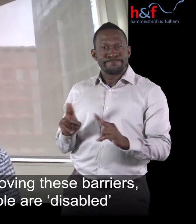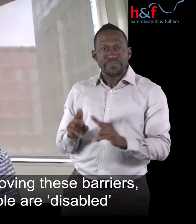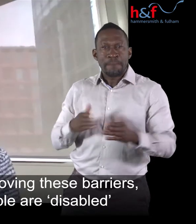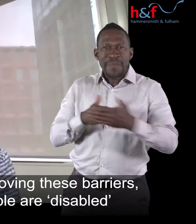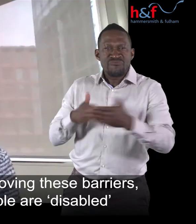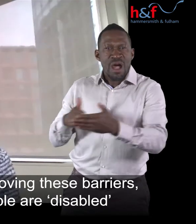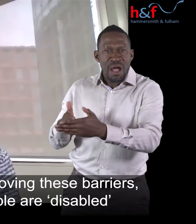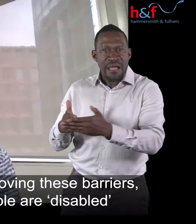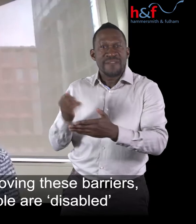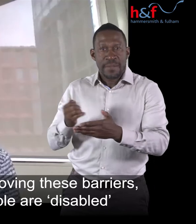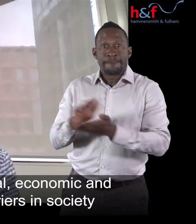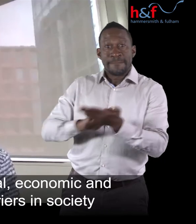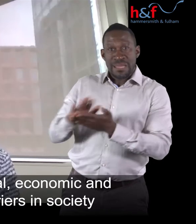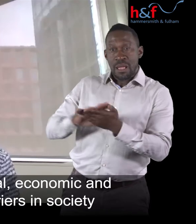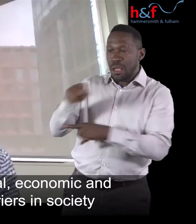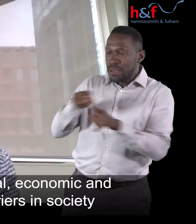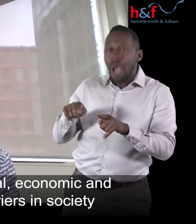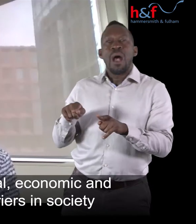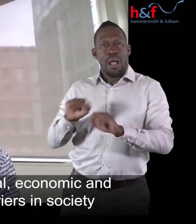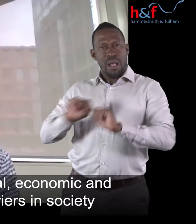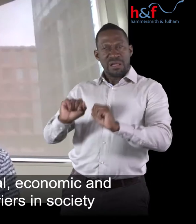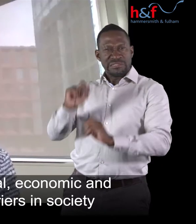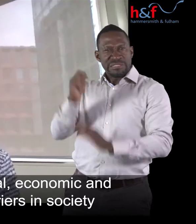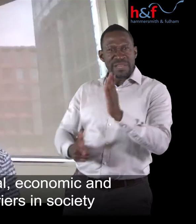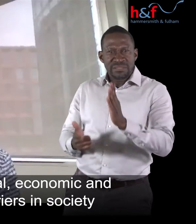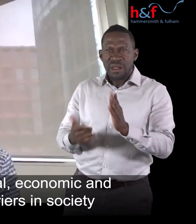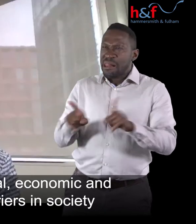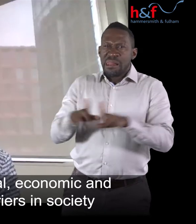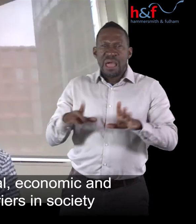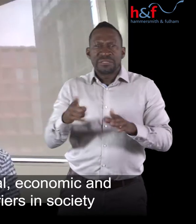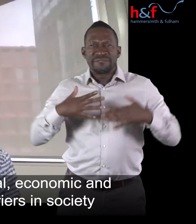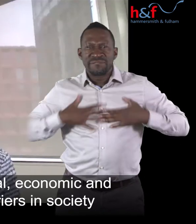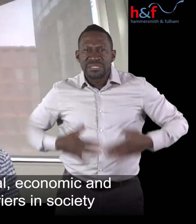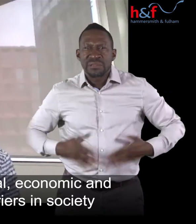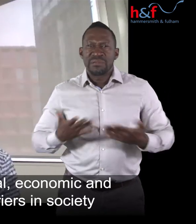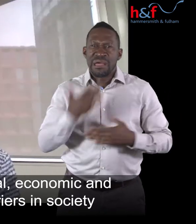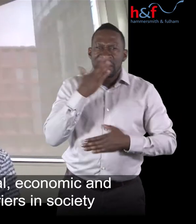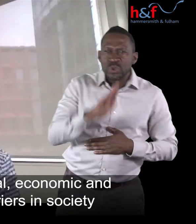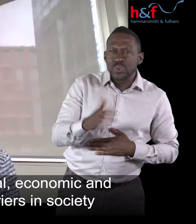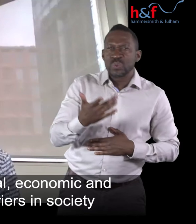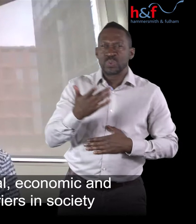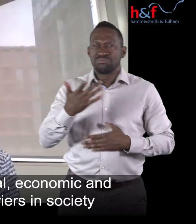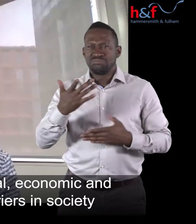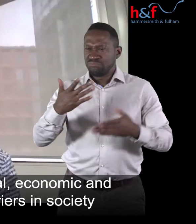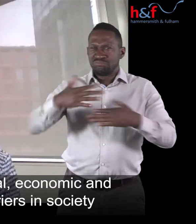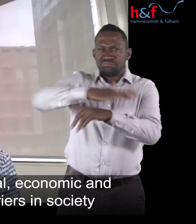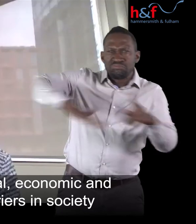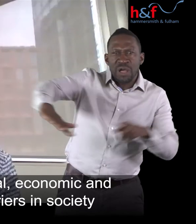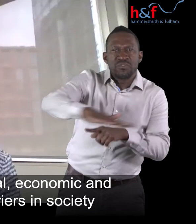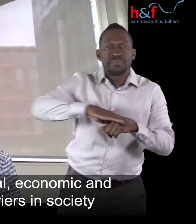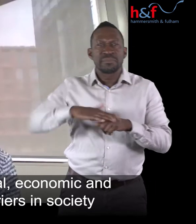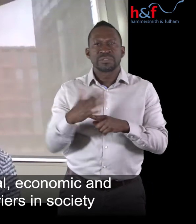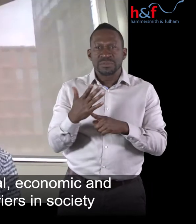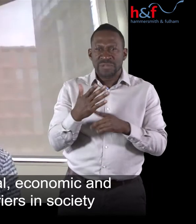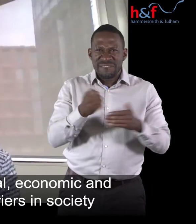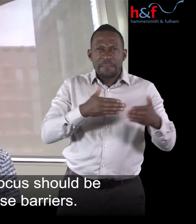recognising that people are disabled by physical, attitudinal, economic and environmental barriers in